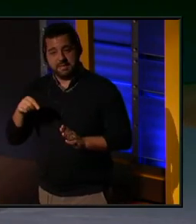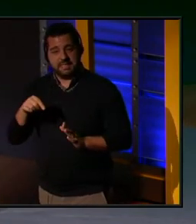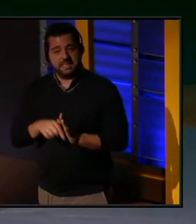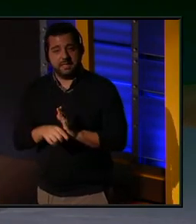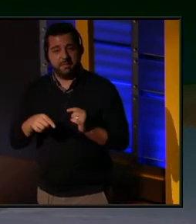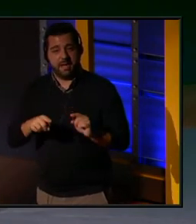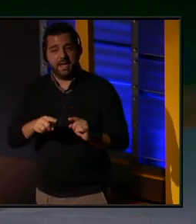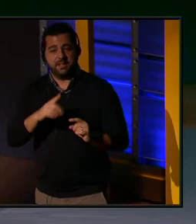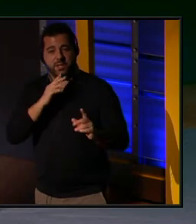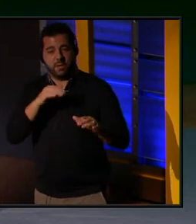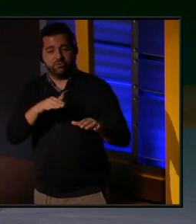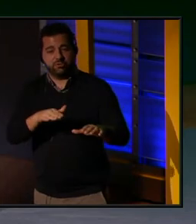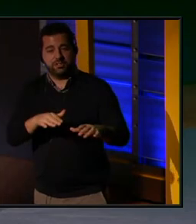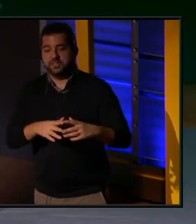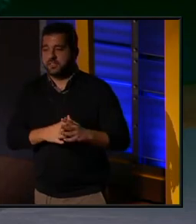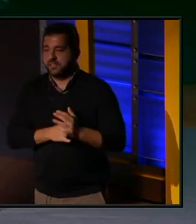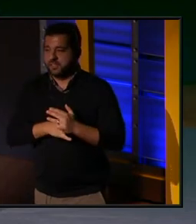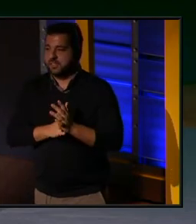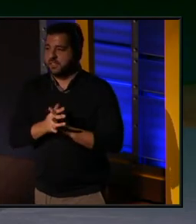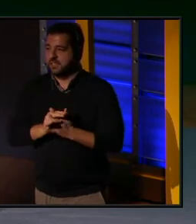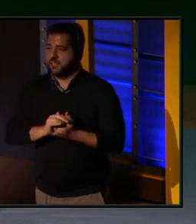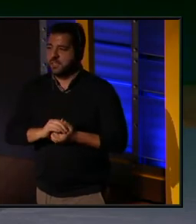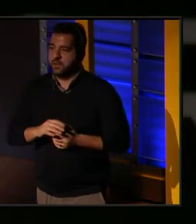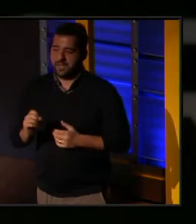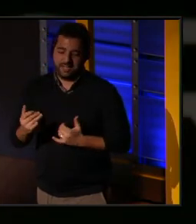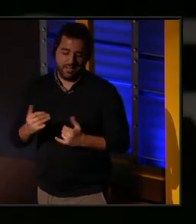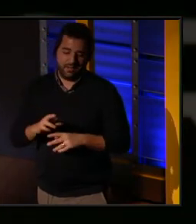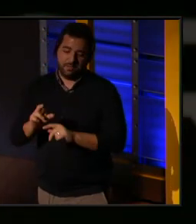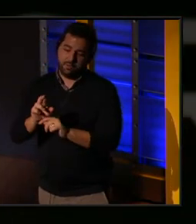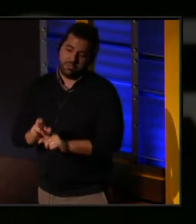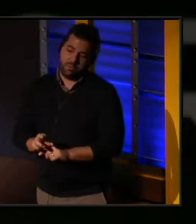ocean. Let's talk a little bit about ritual.